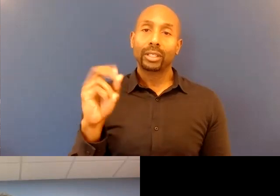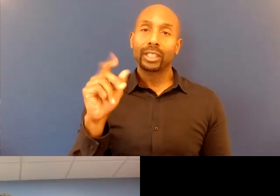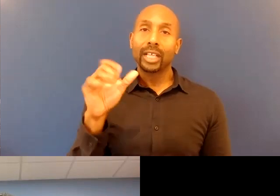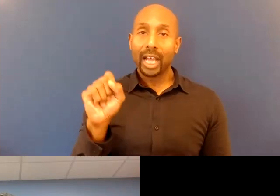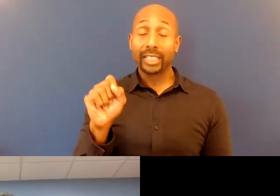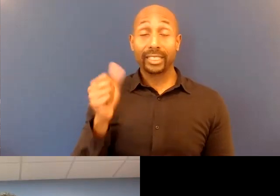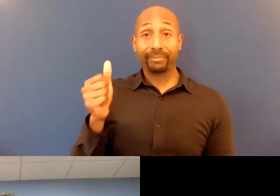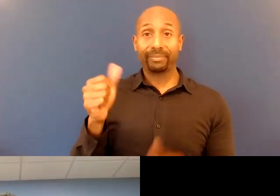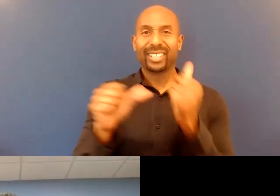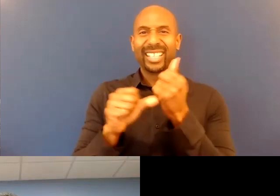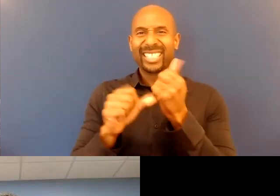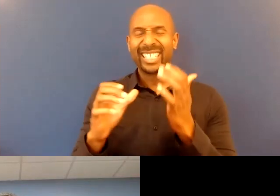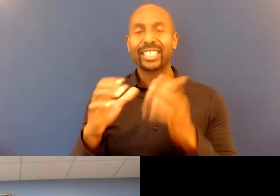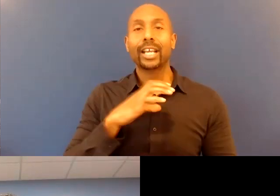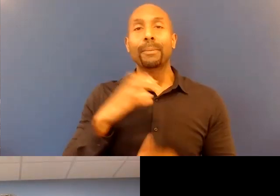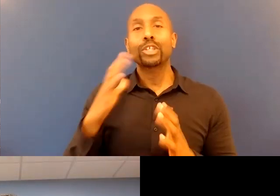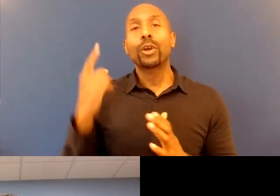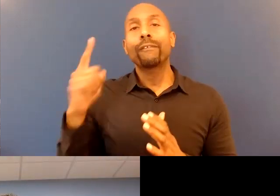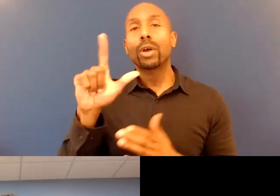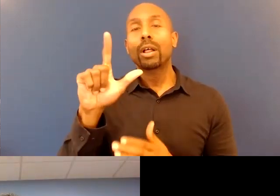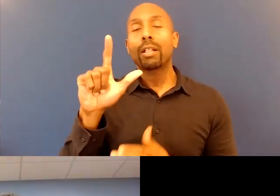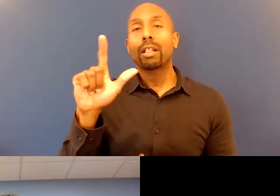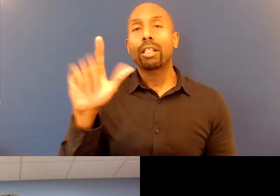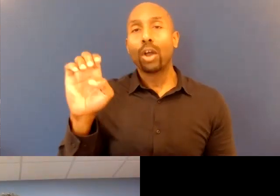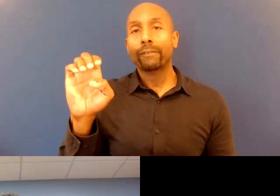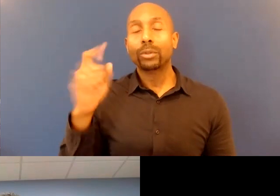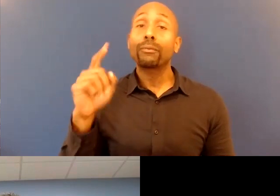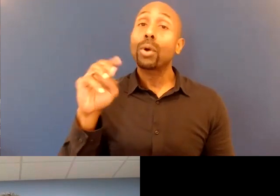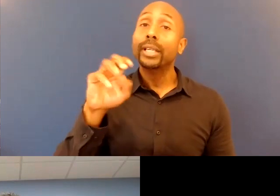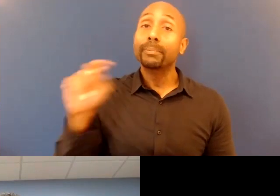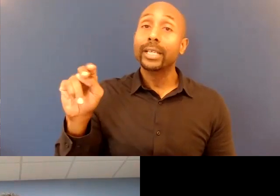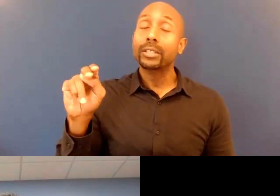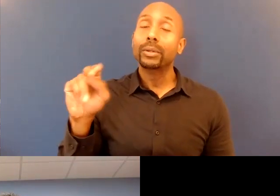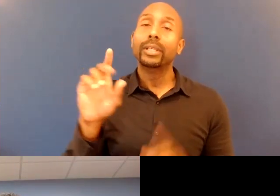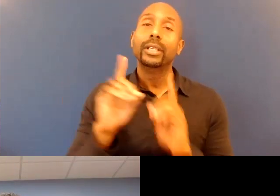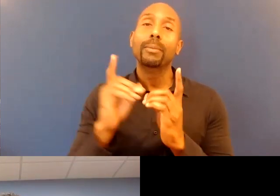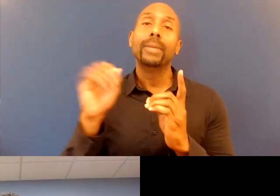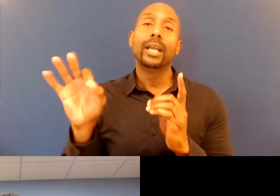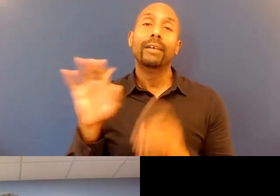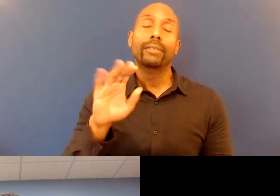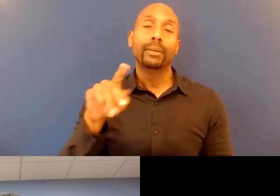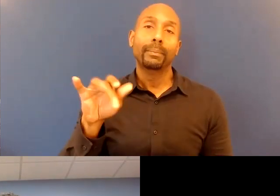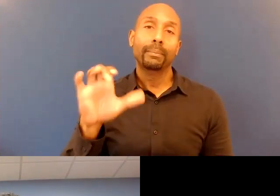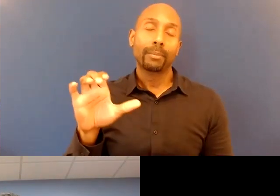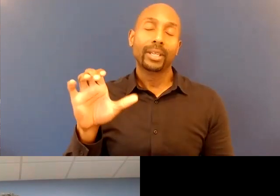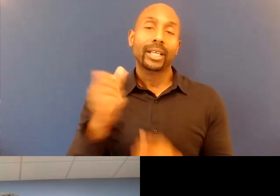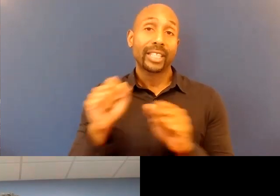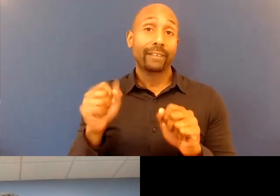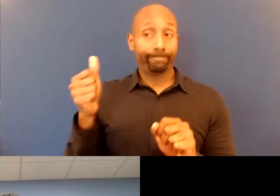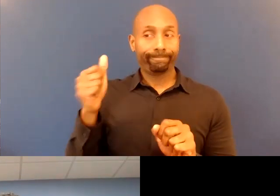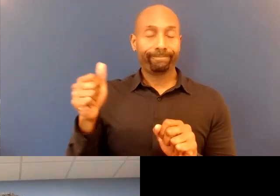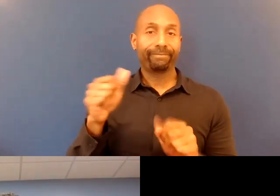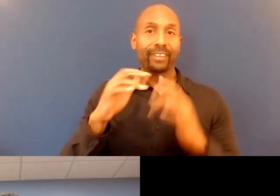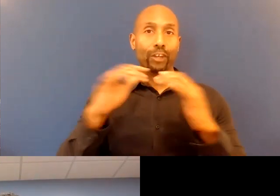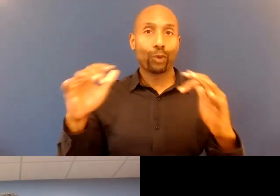for the Minnesota Department of Public Safety. Dr. Hodges has been a diversity instructor for 18 years.